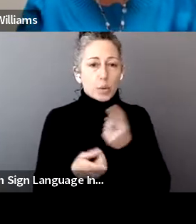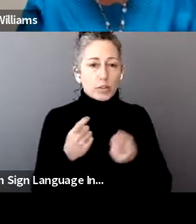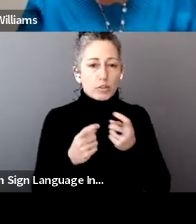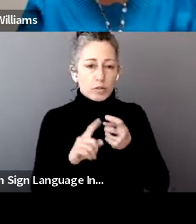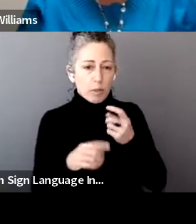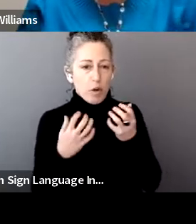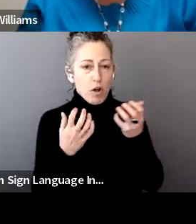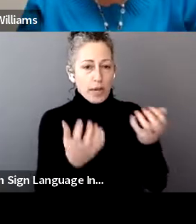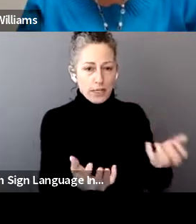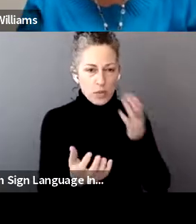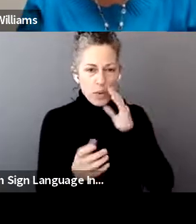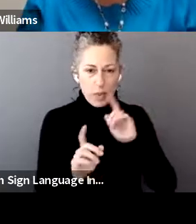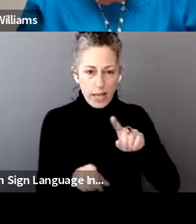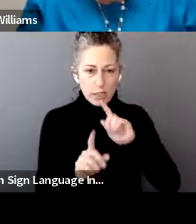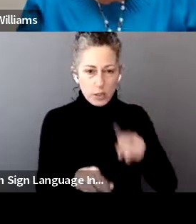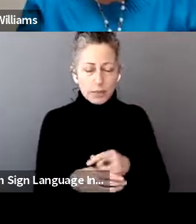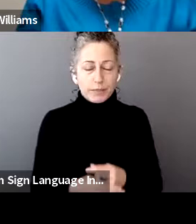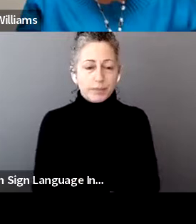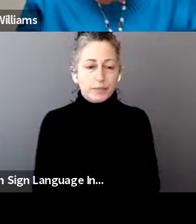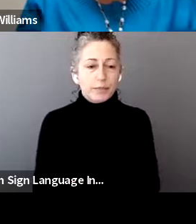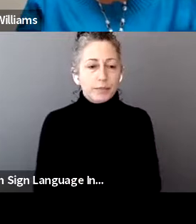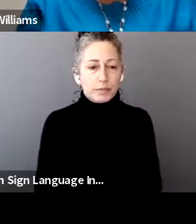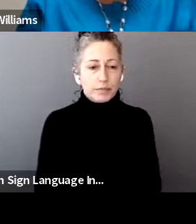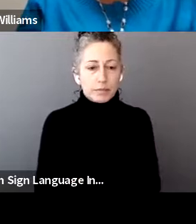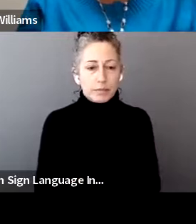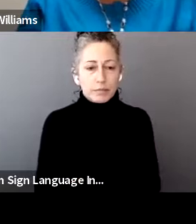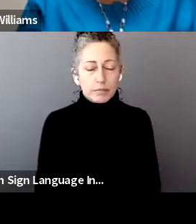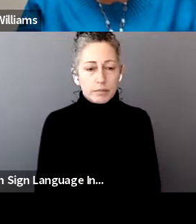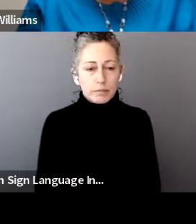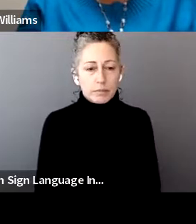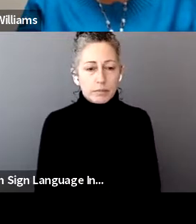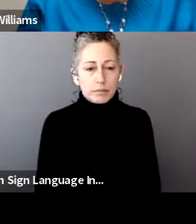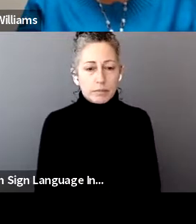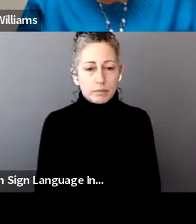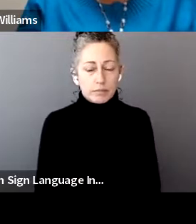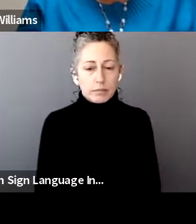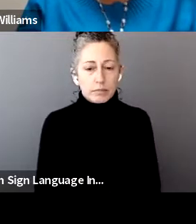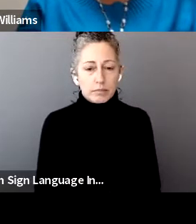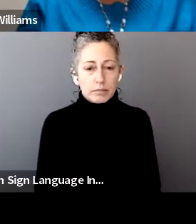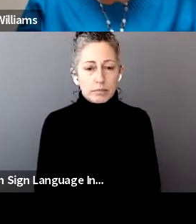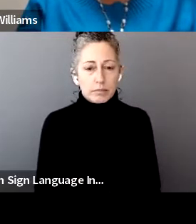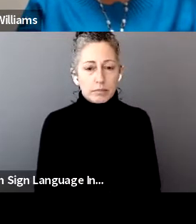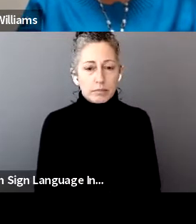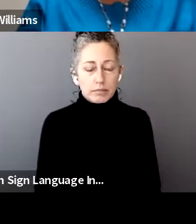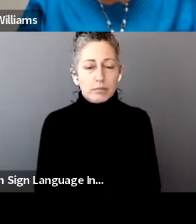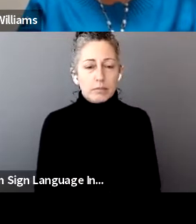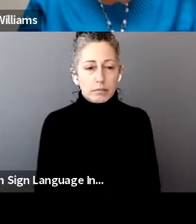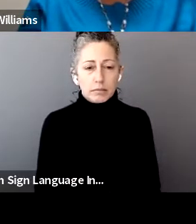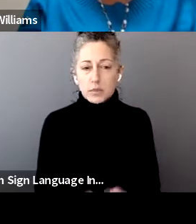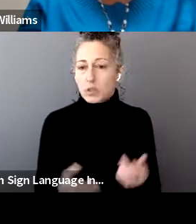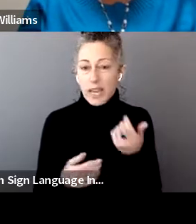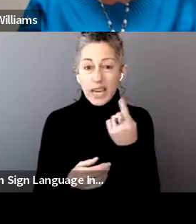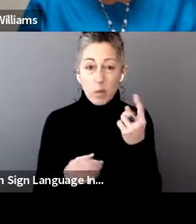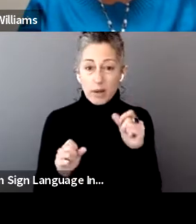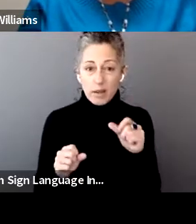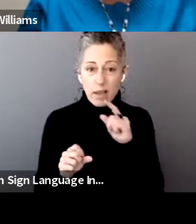the audience that we will answer. So last question from the panel. And in either of you can answer